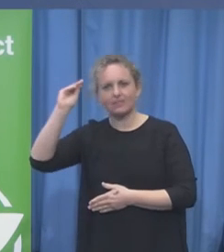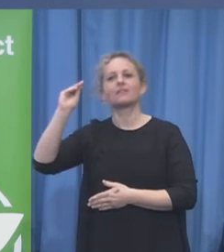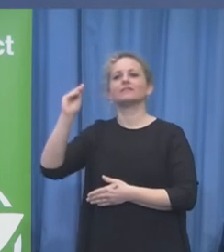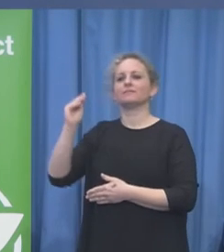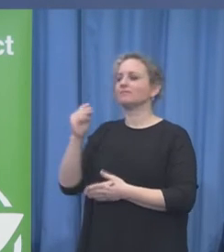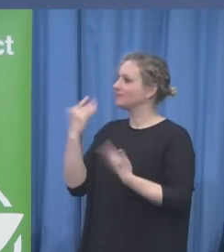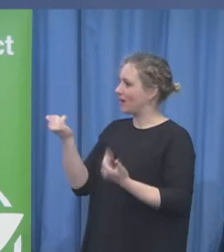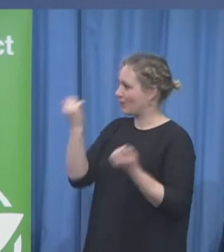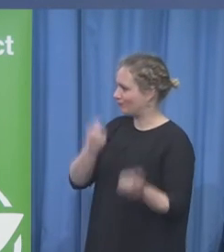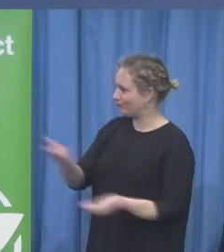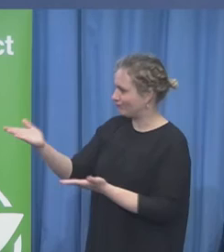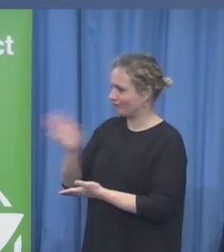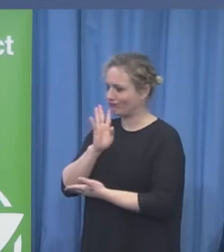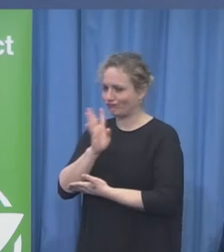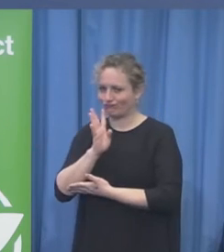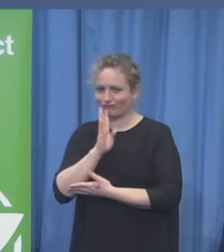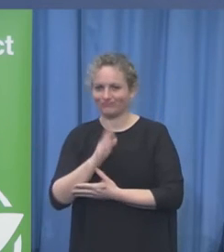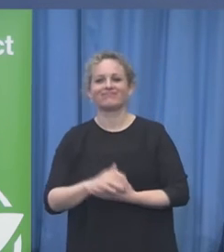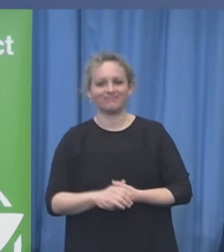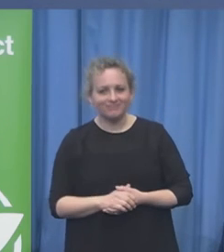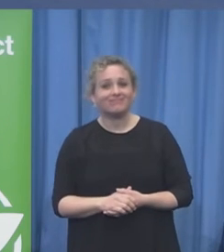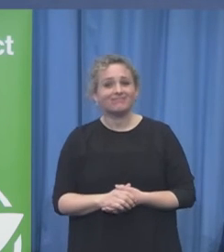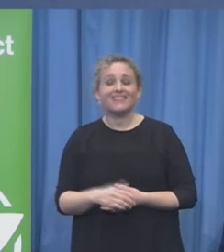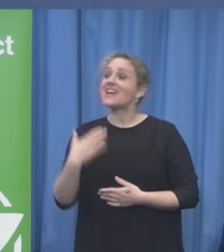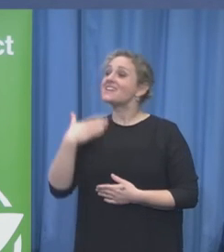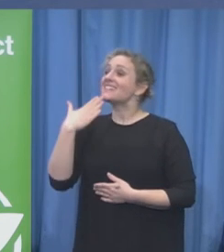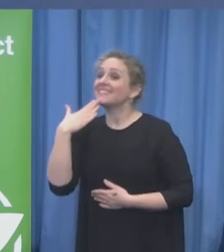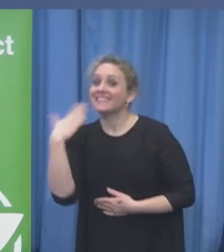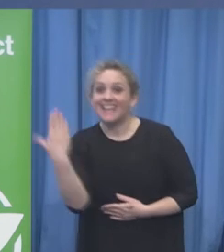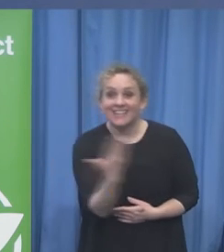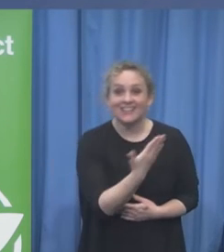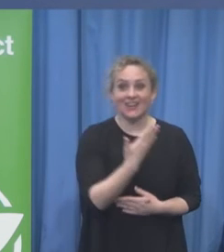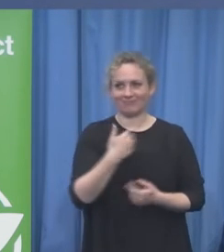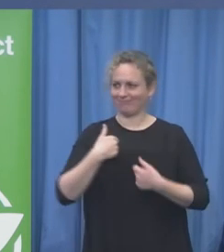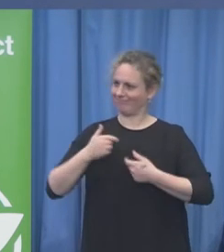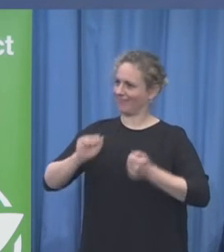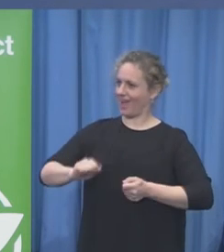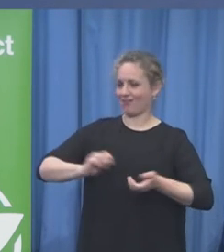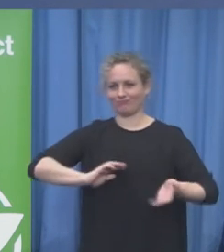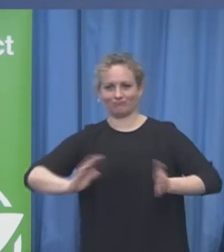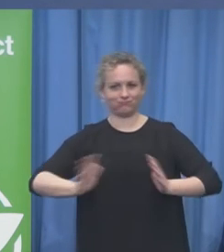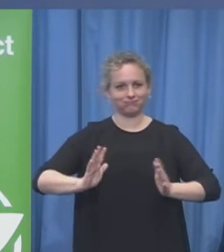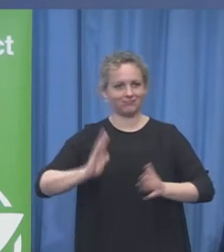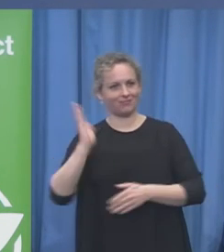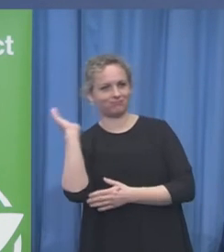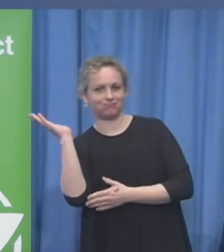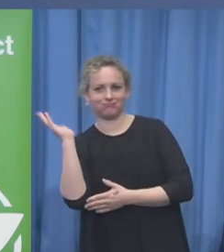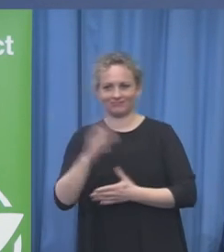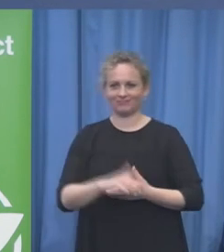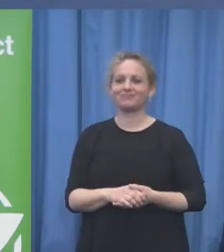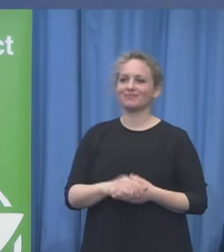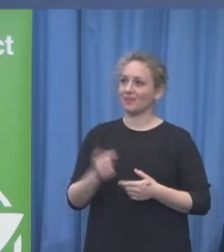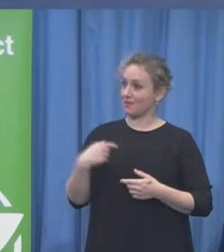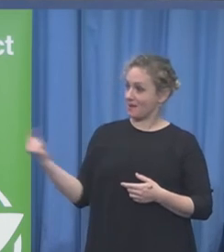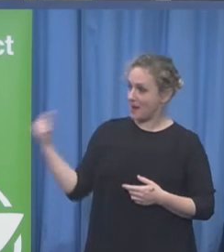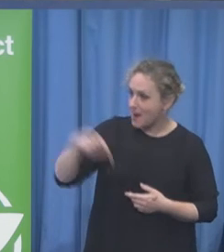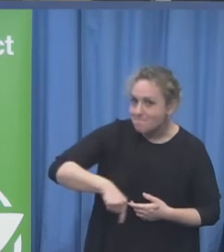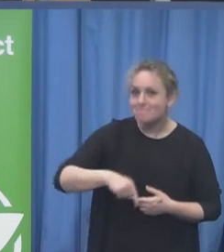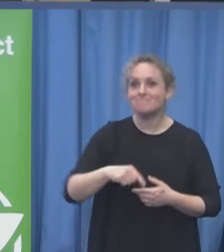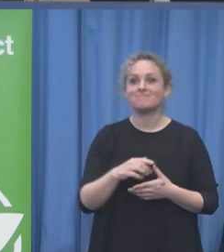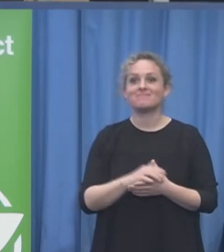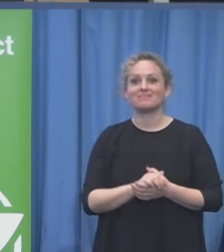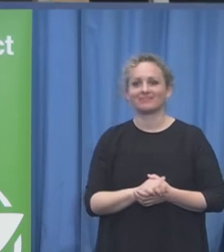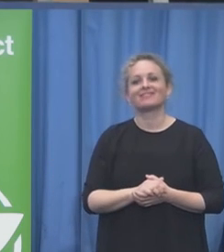introduction and your welcome in the very first beginning let me tell you that